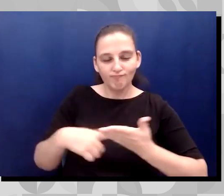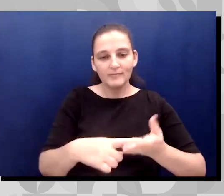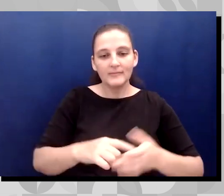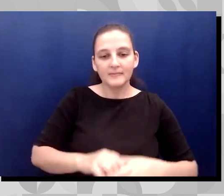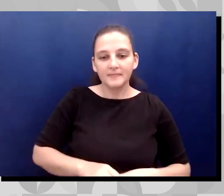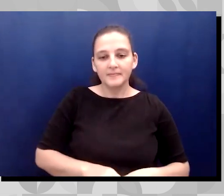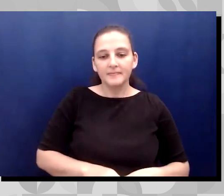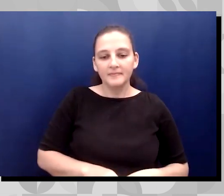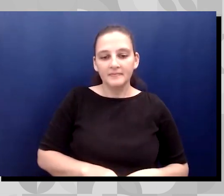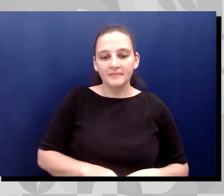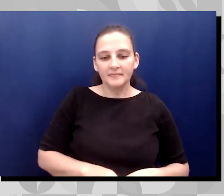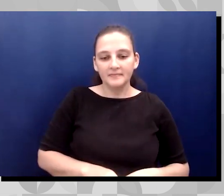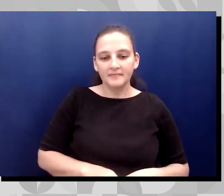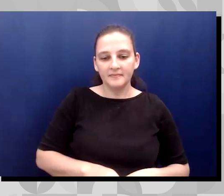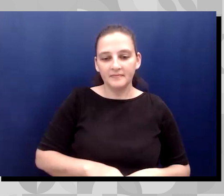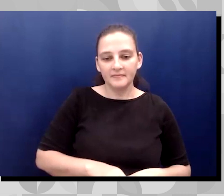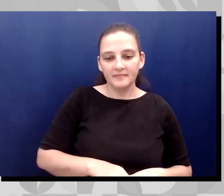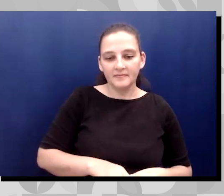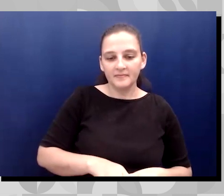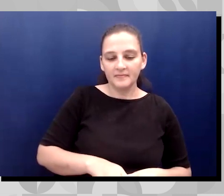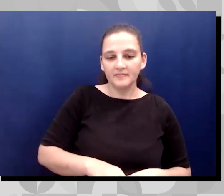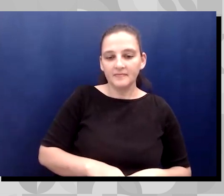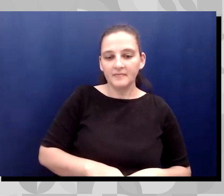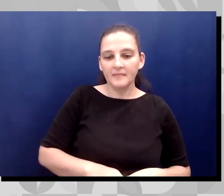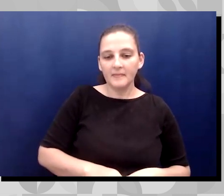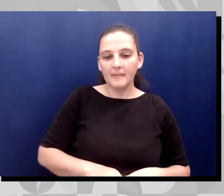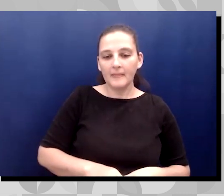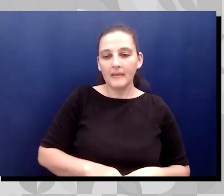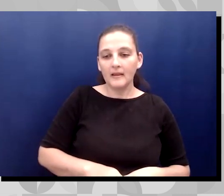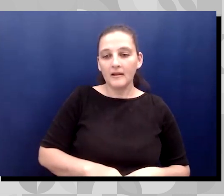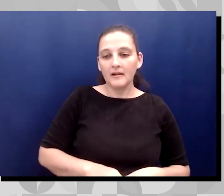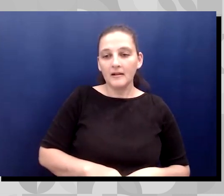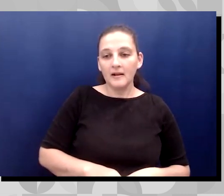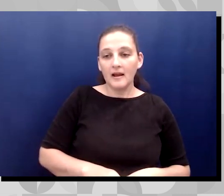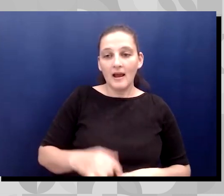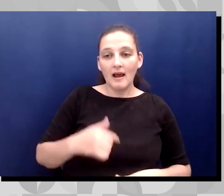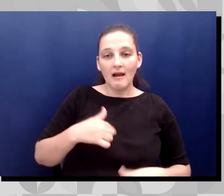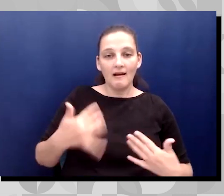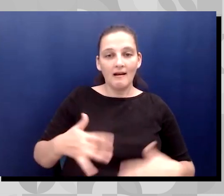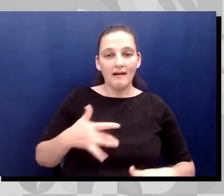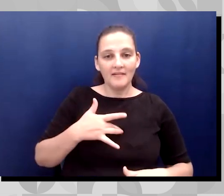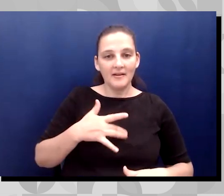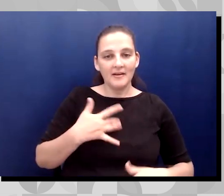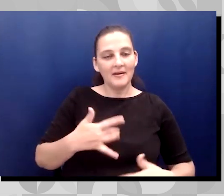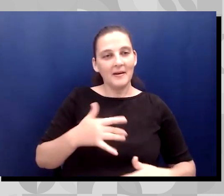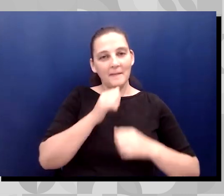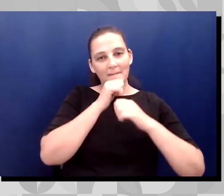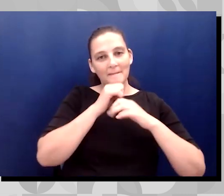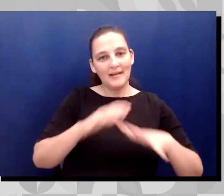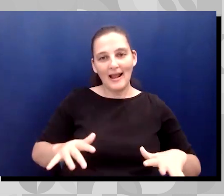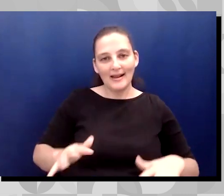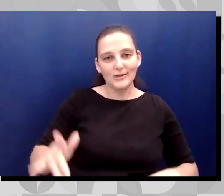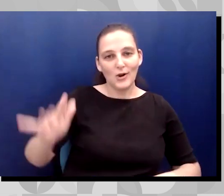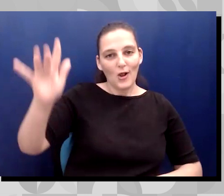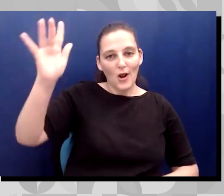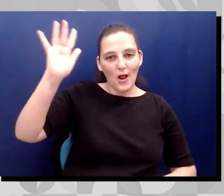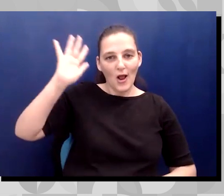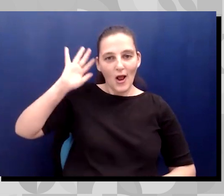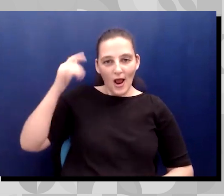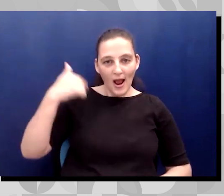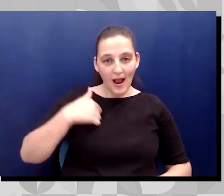long time ago to come into this world and having a sister that